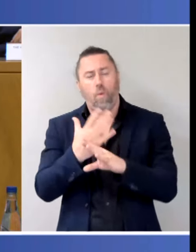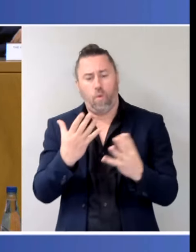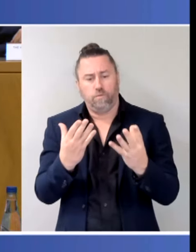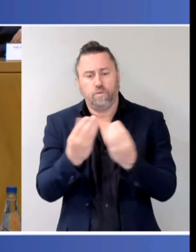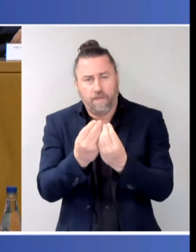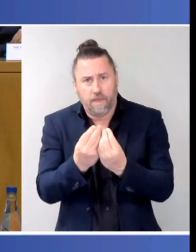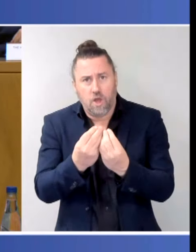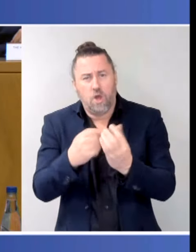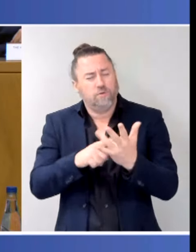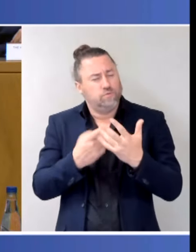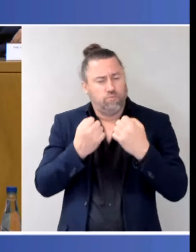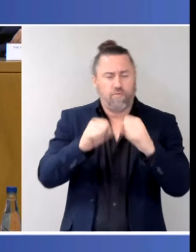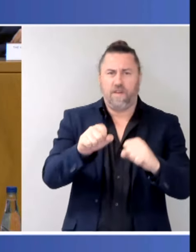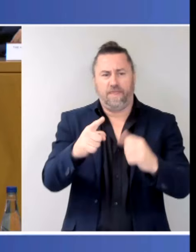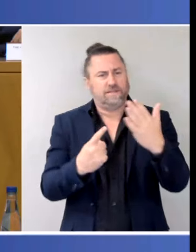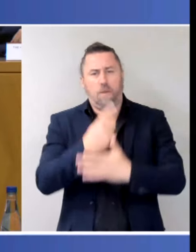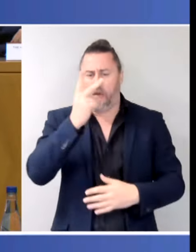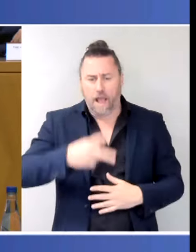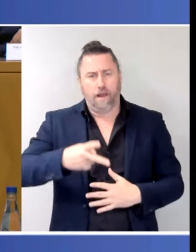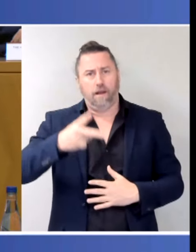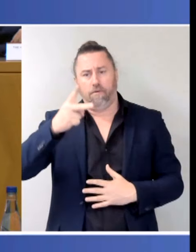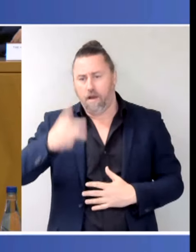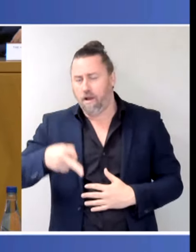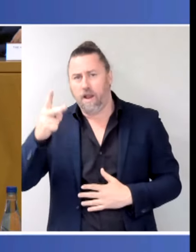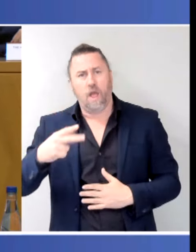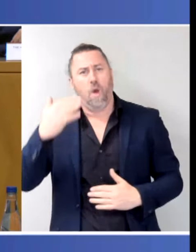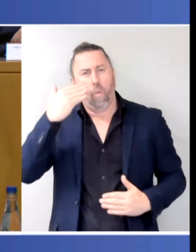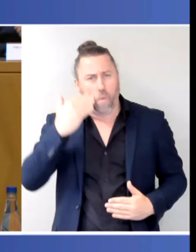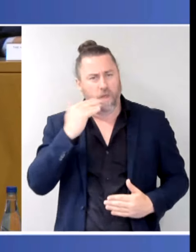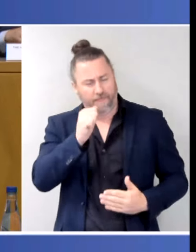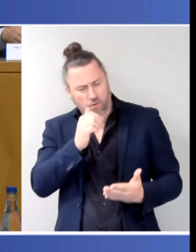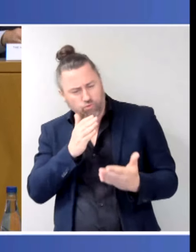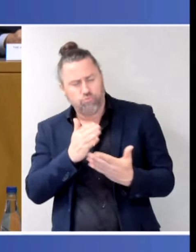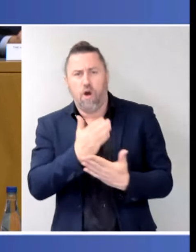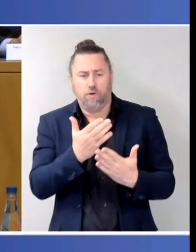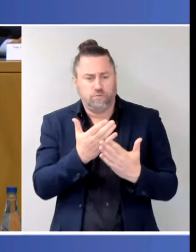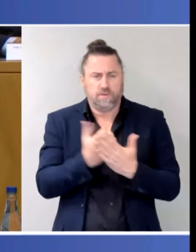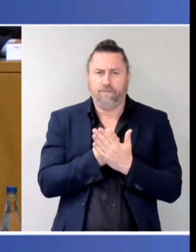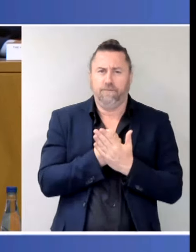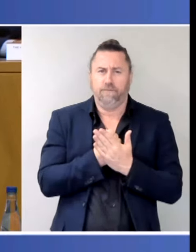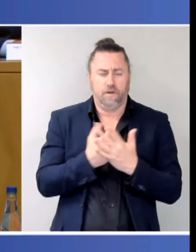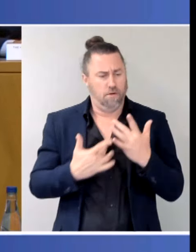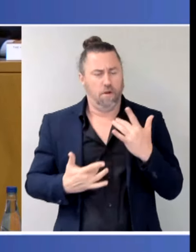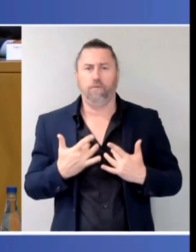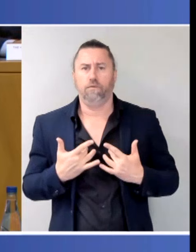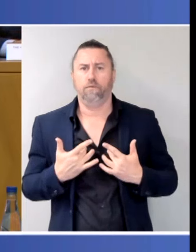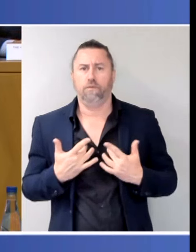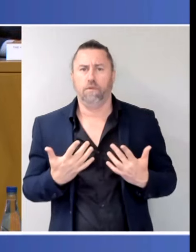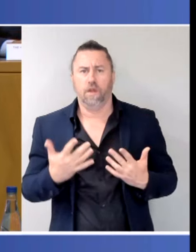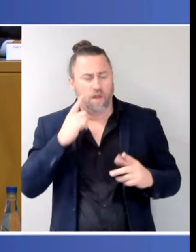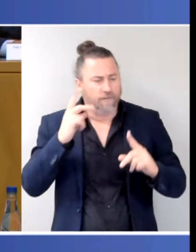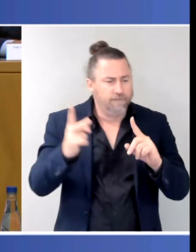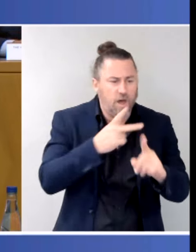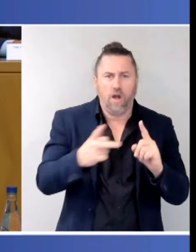women are safe. These horrific and disturbing deaths and vile violence must be prevented.